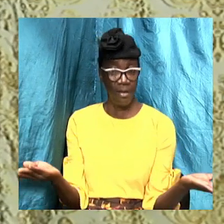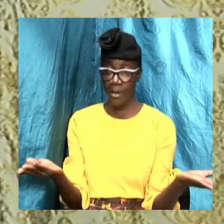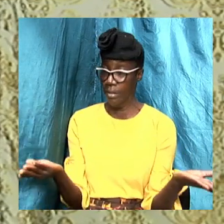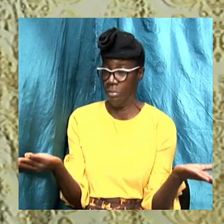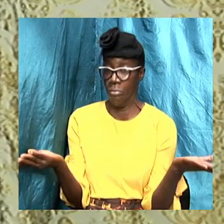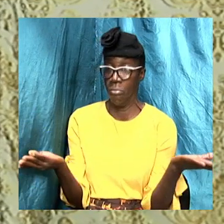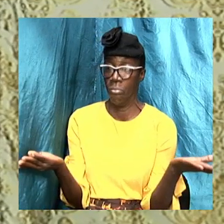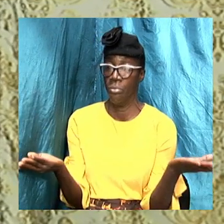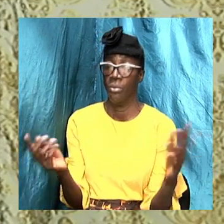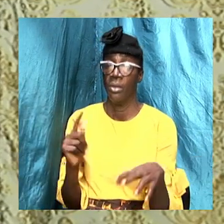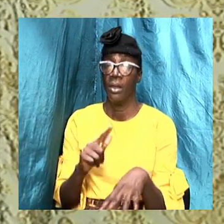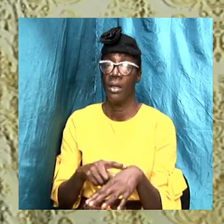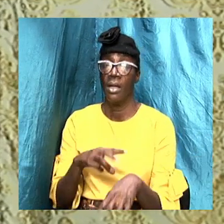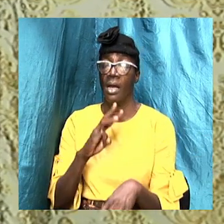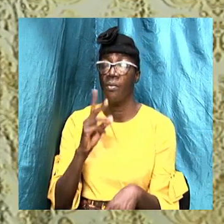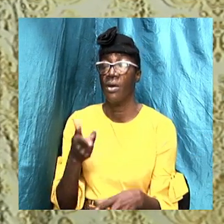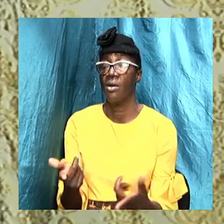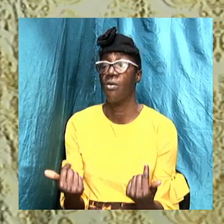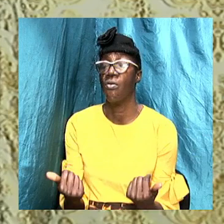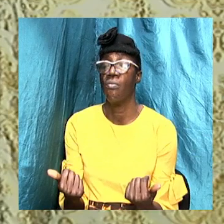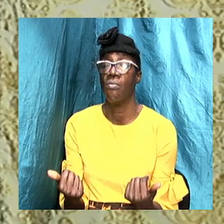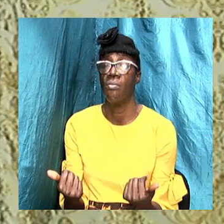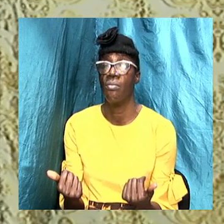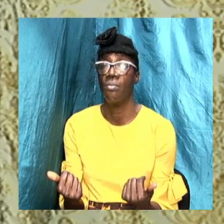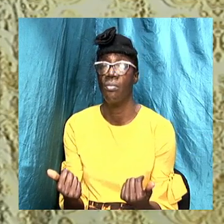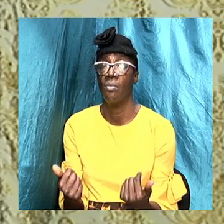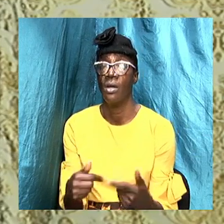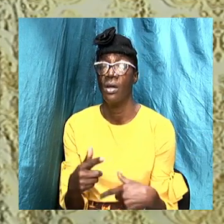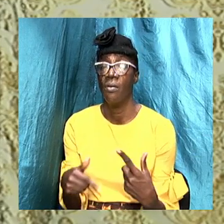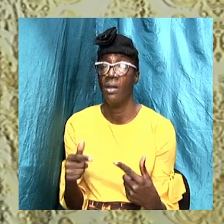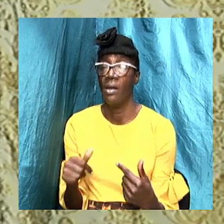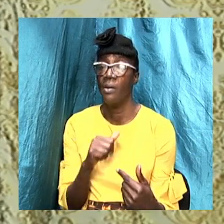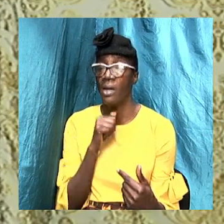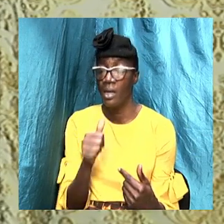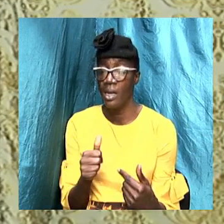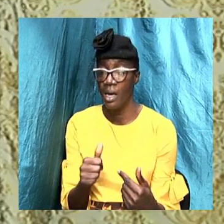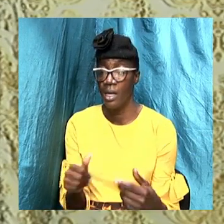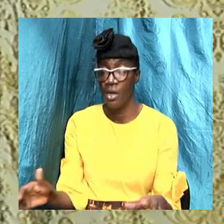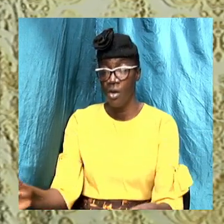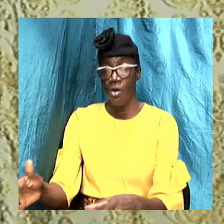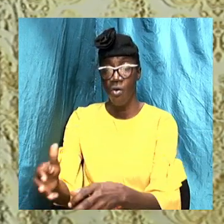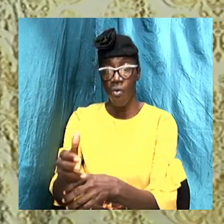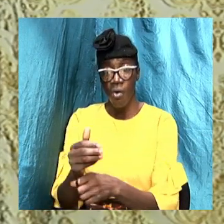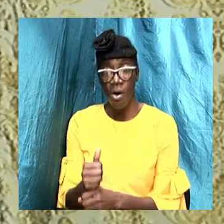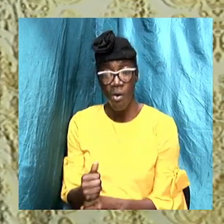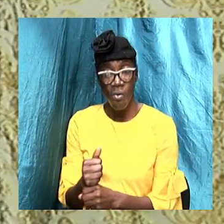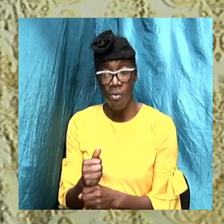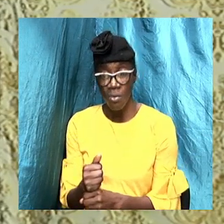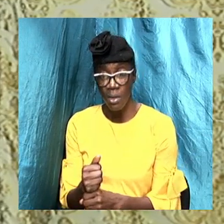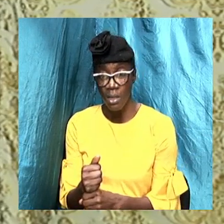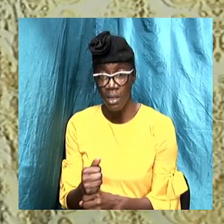the time will come brethren amen when they will not uphold sound doctrine